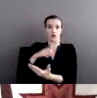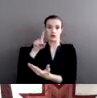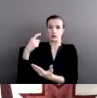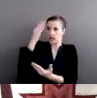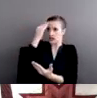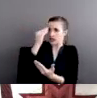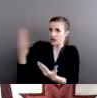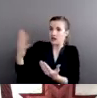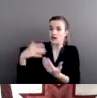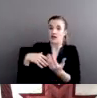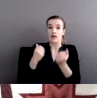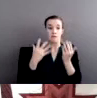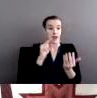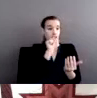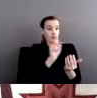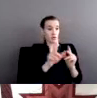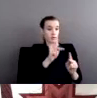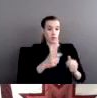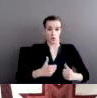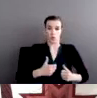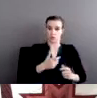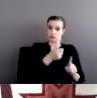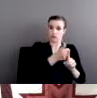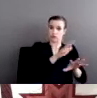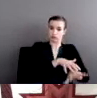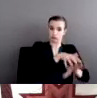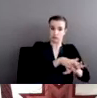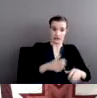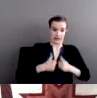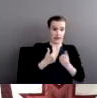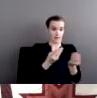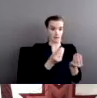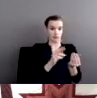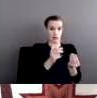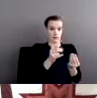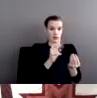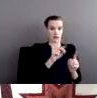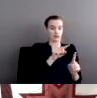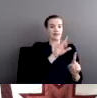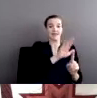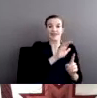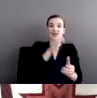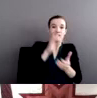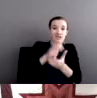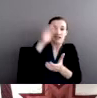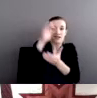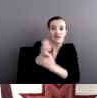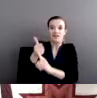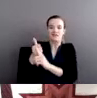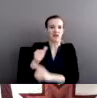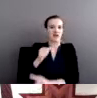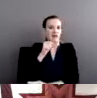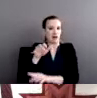married to non-Indians. And our domestic violence rates, is through the roof. And what we